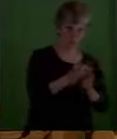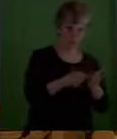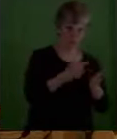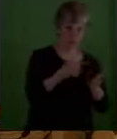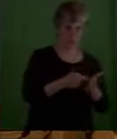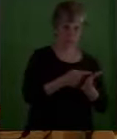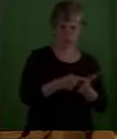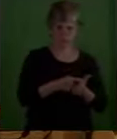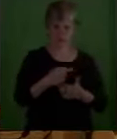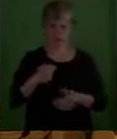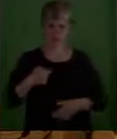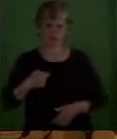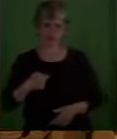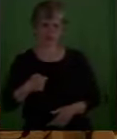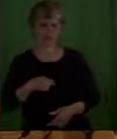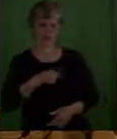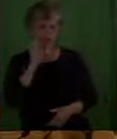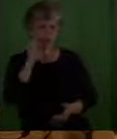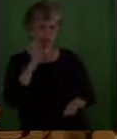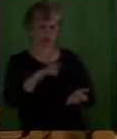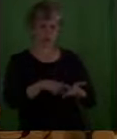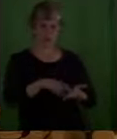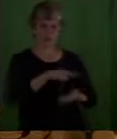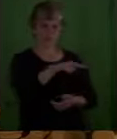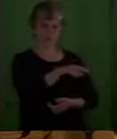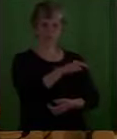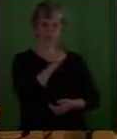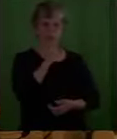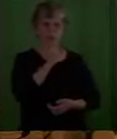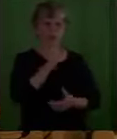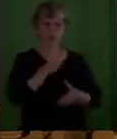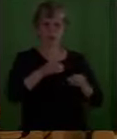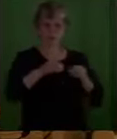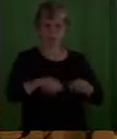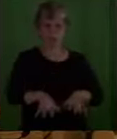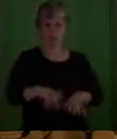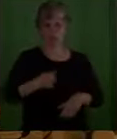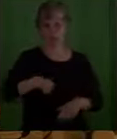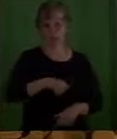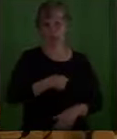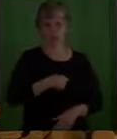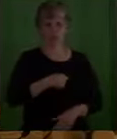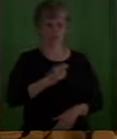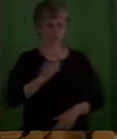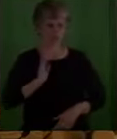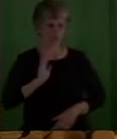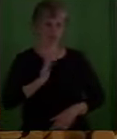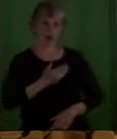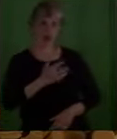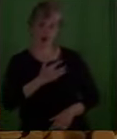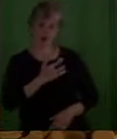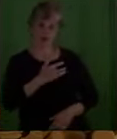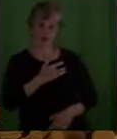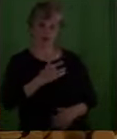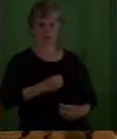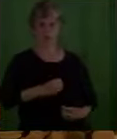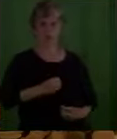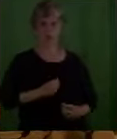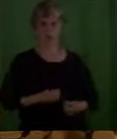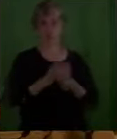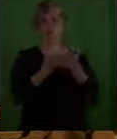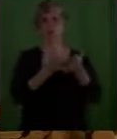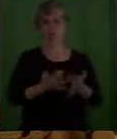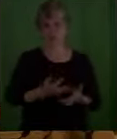He hasn't abandoned us, burning hearts. He wants us to almost be bursting with